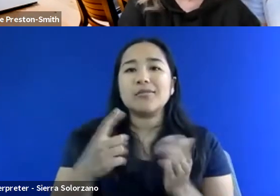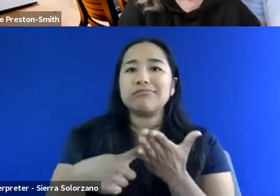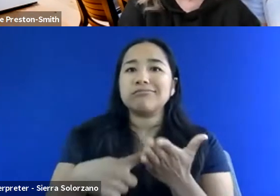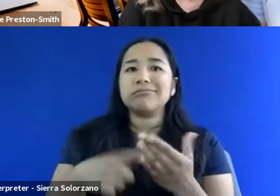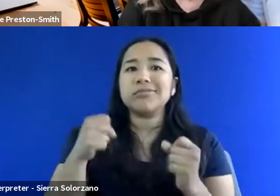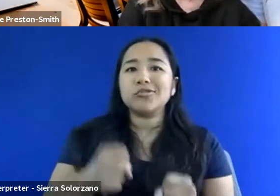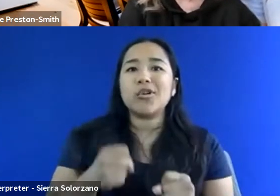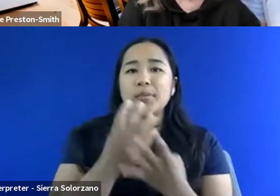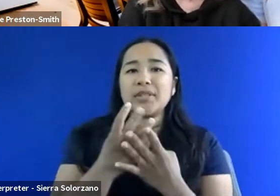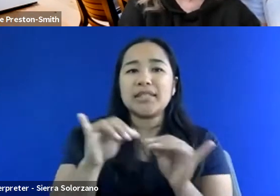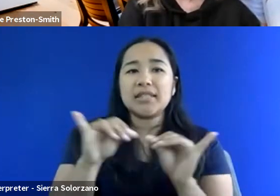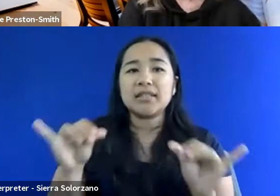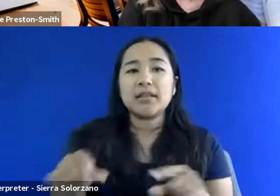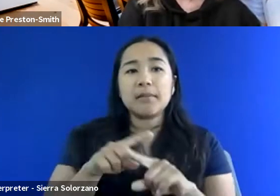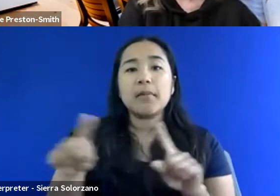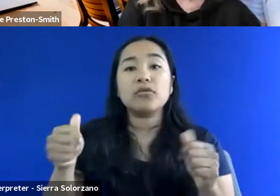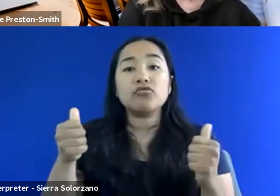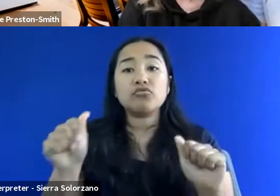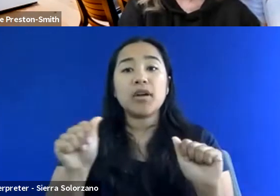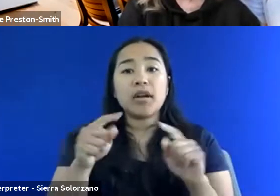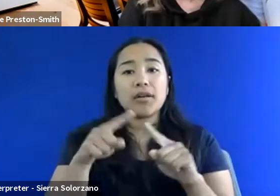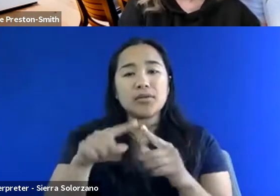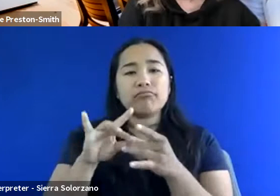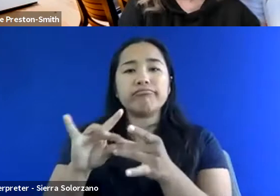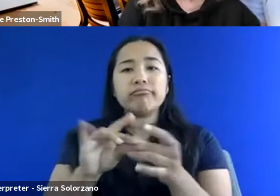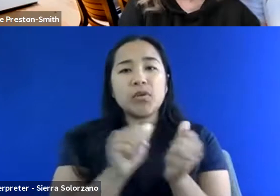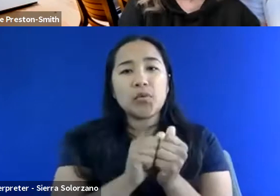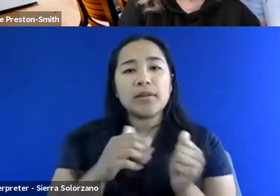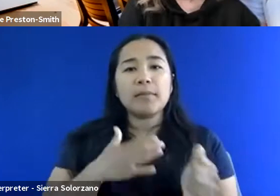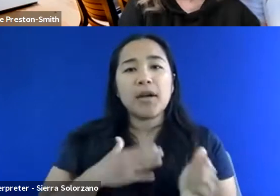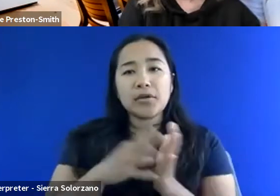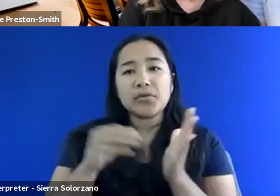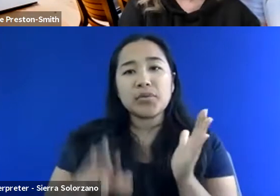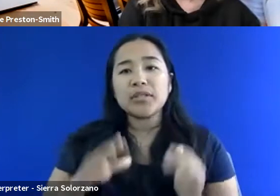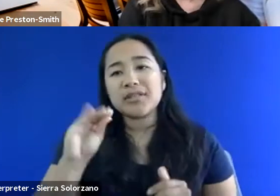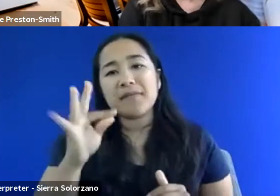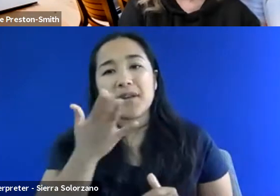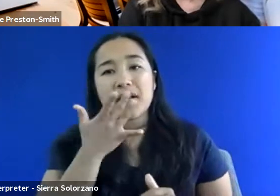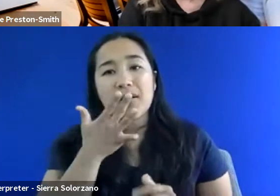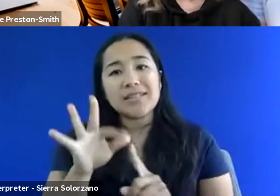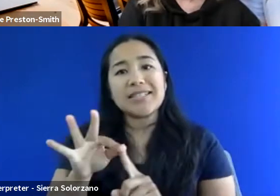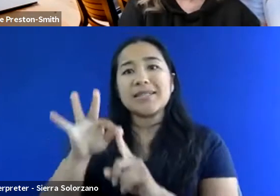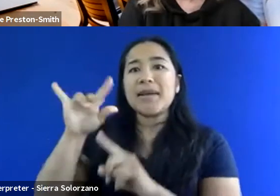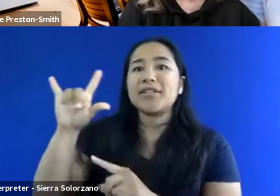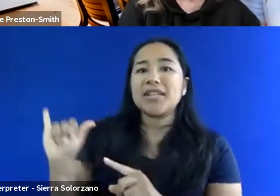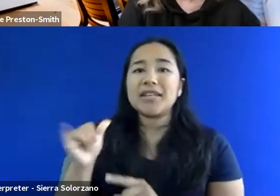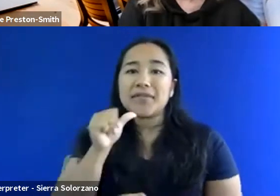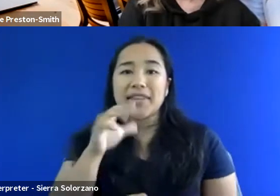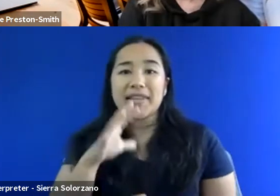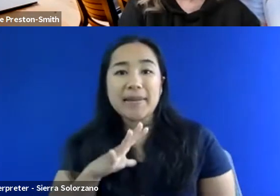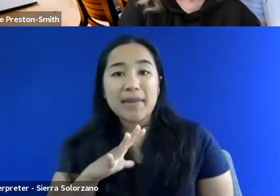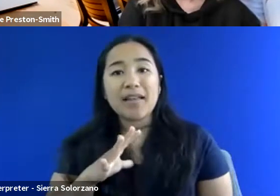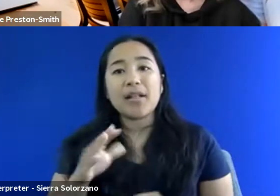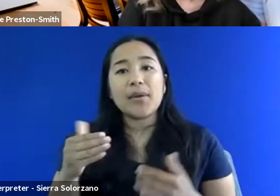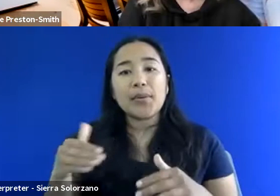trying to connect to my students of color and, and especially females, especially the ones that are intersectionally challenged,